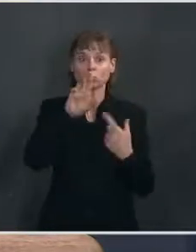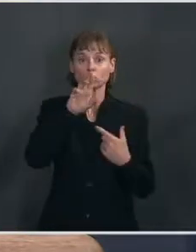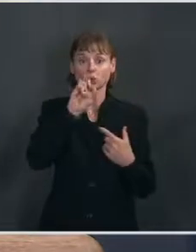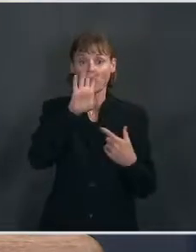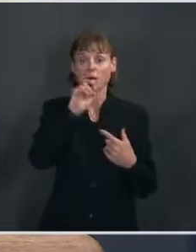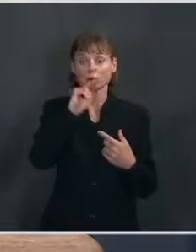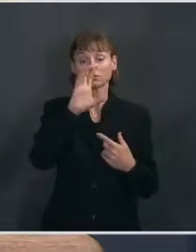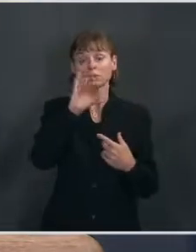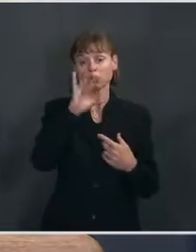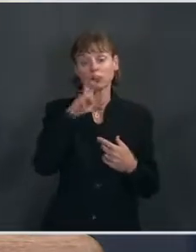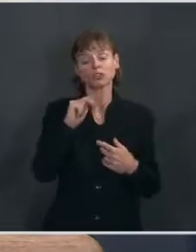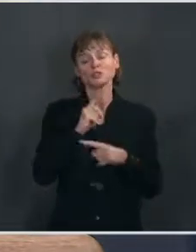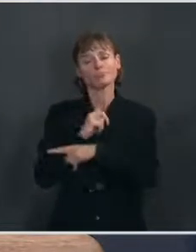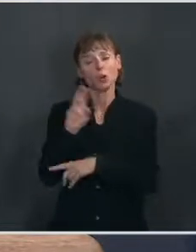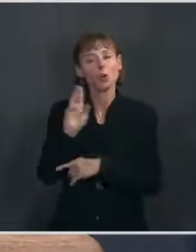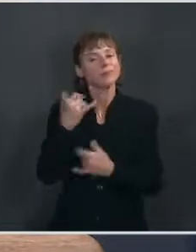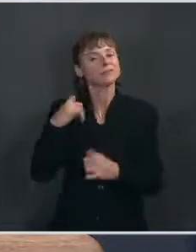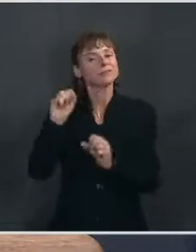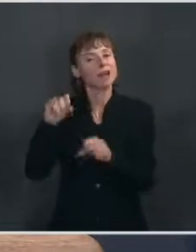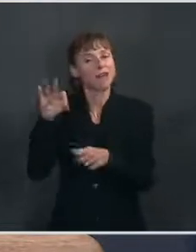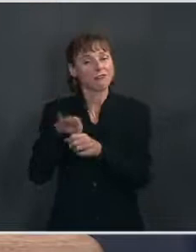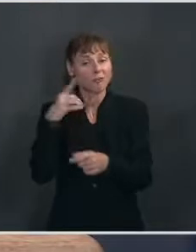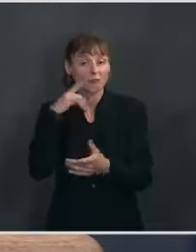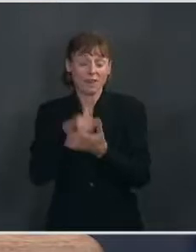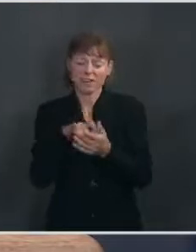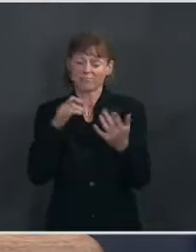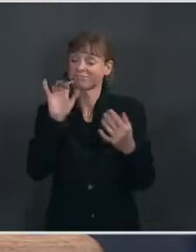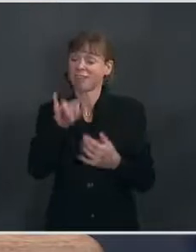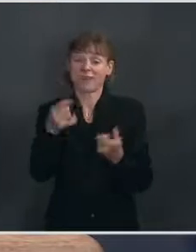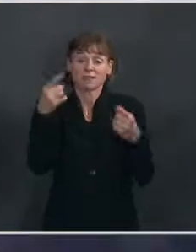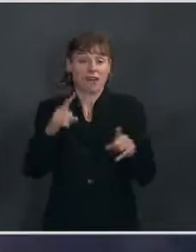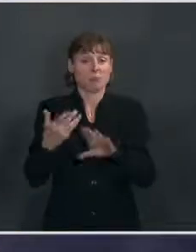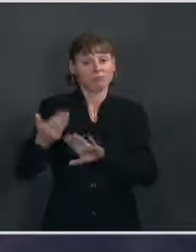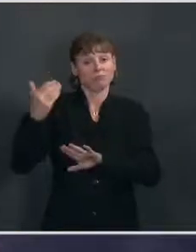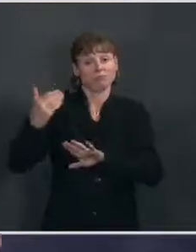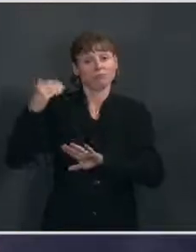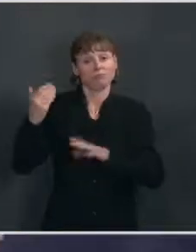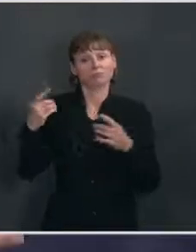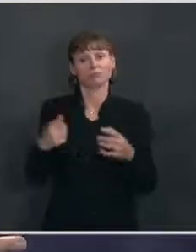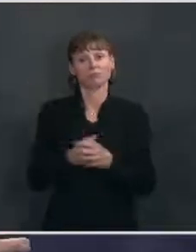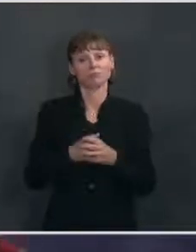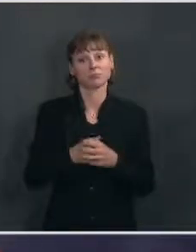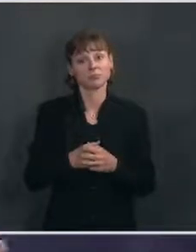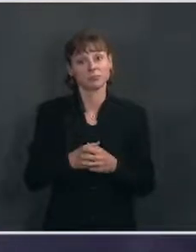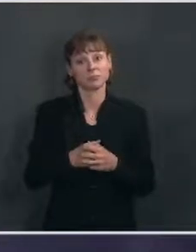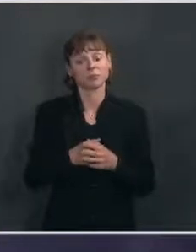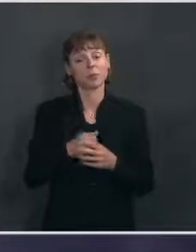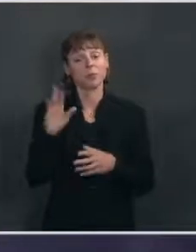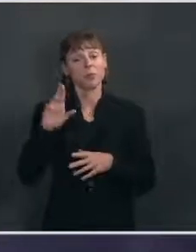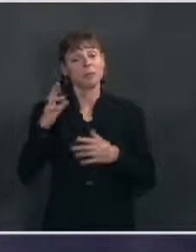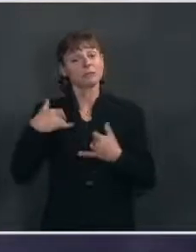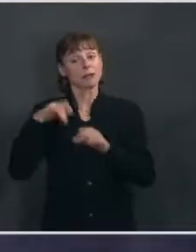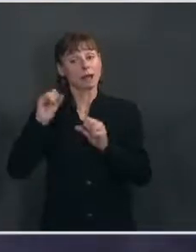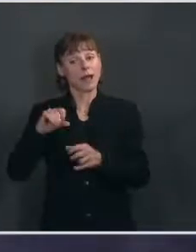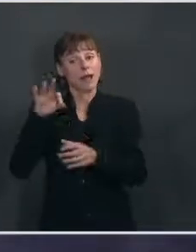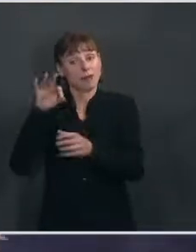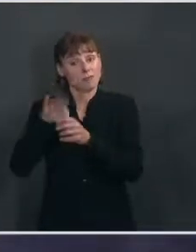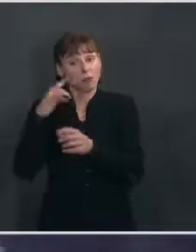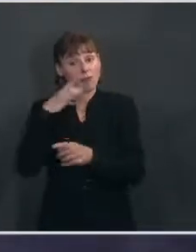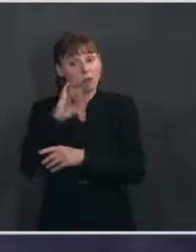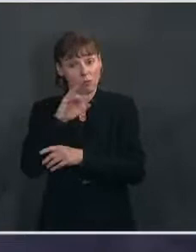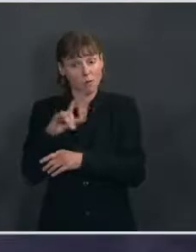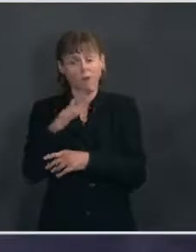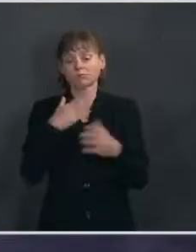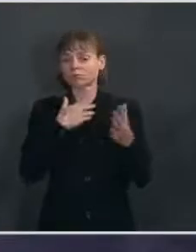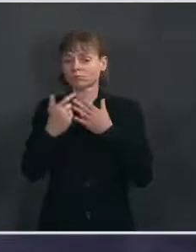still vote for that. And there's certainly precedent of that in the past. The You mentioned that the Republicans can still vote for the bill, obviously, even if it's done through reconciliation. But